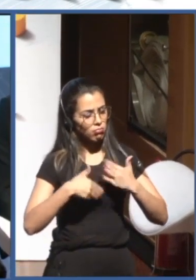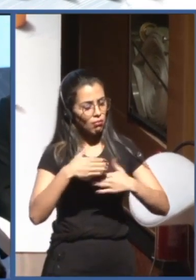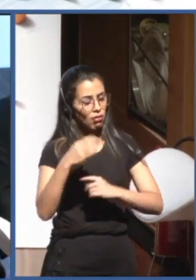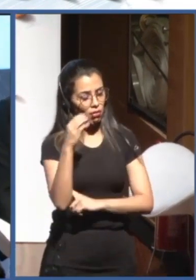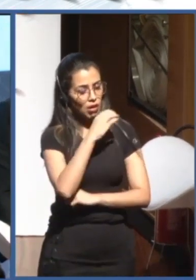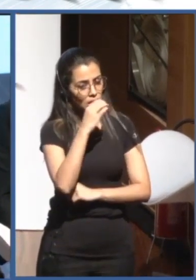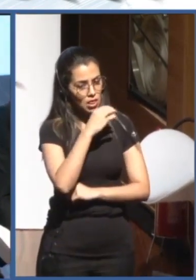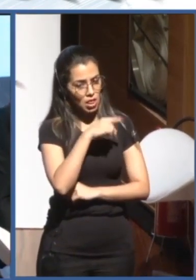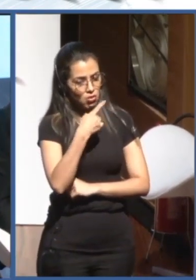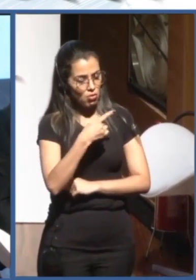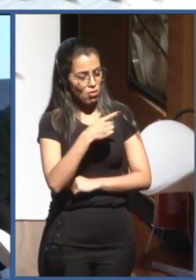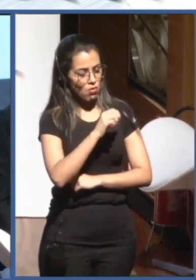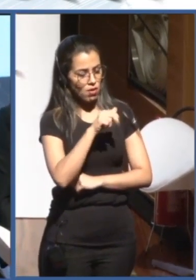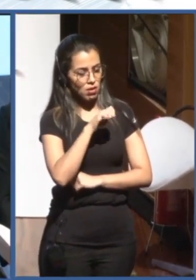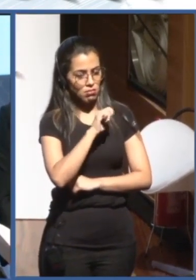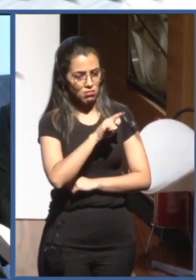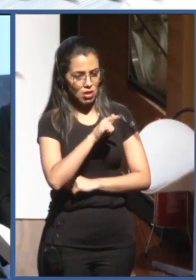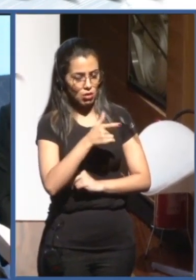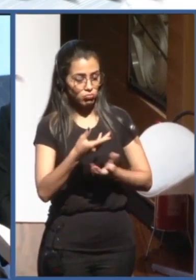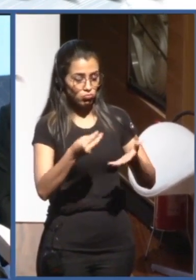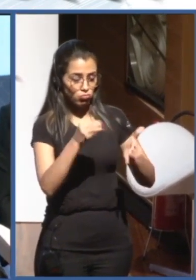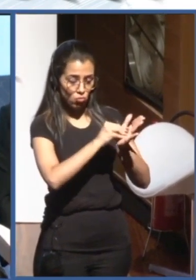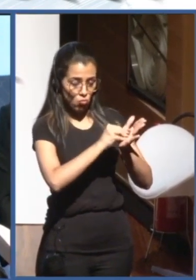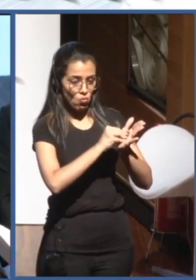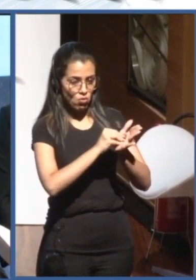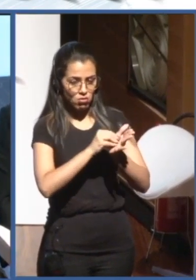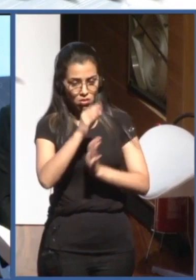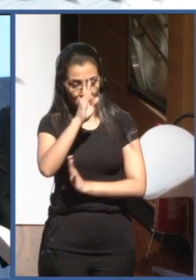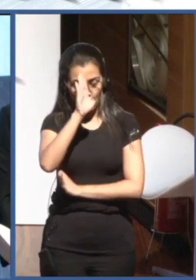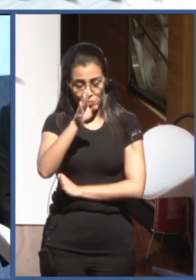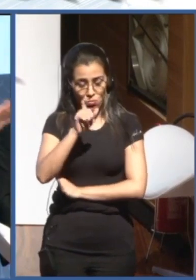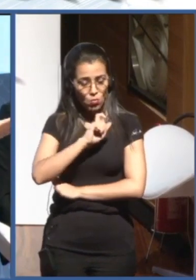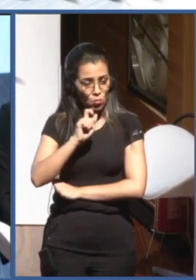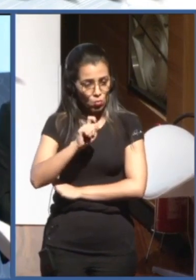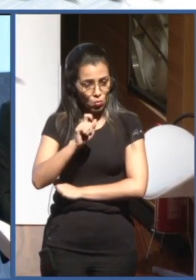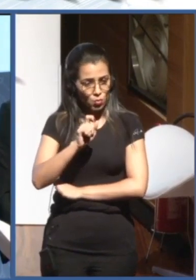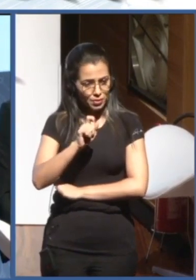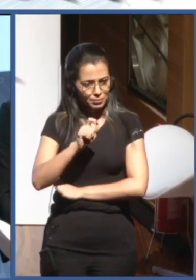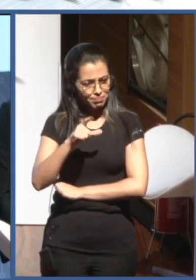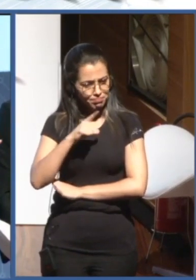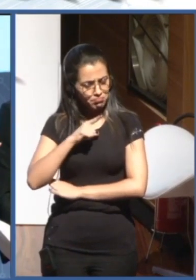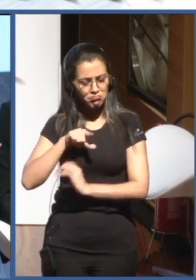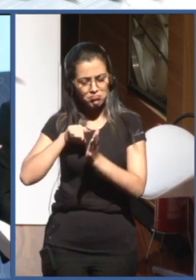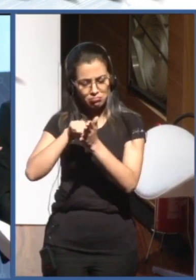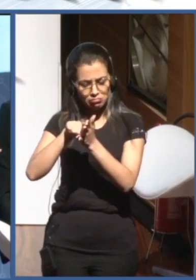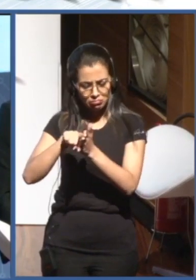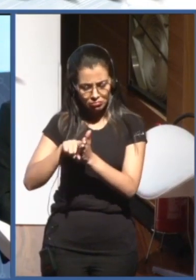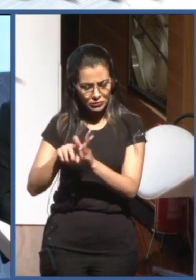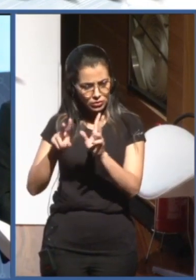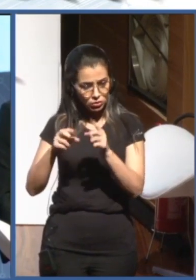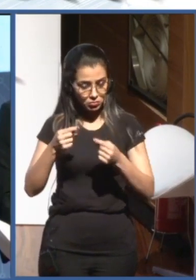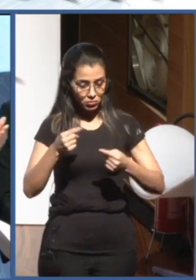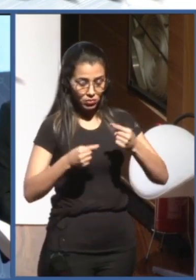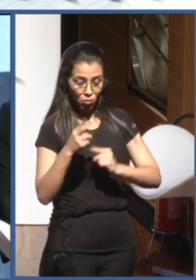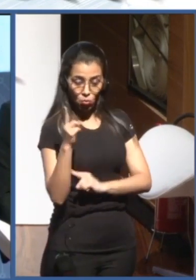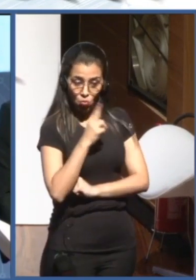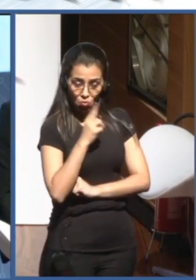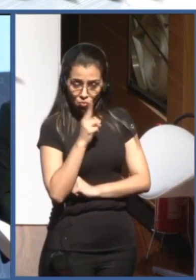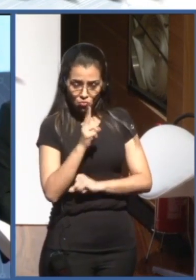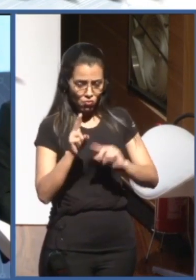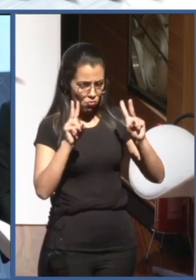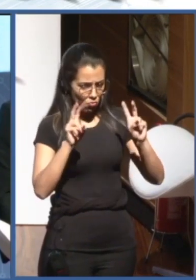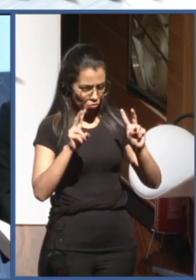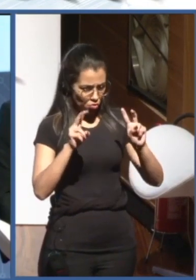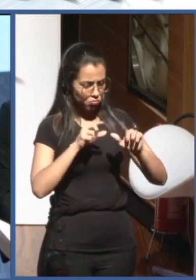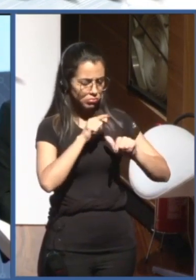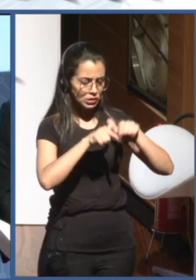implementation of the principles, because we see some really urgent policy issues out there. So a lot of people have talked about AI and jobs, but you know, a step before that